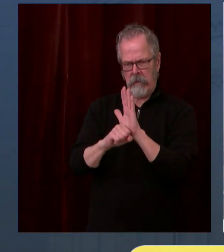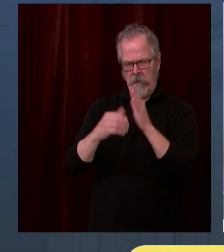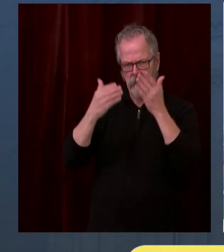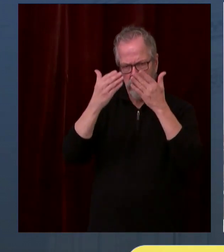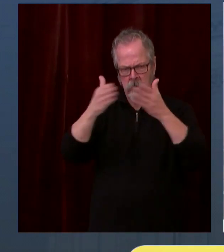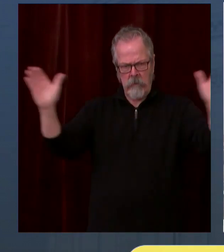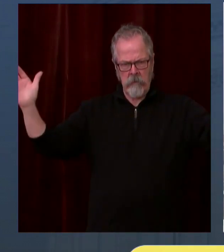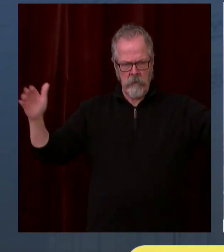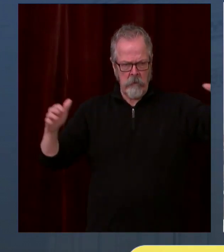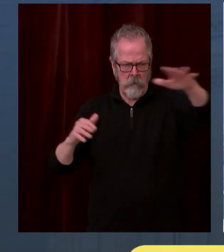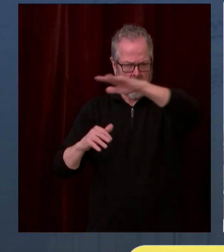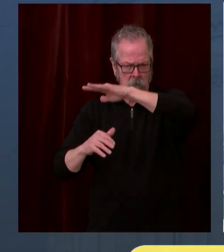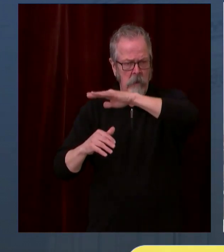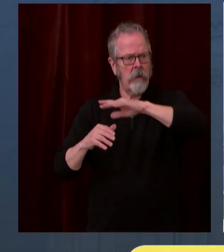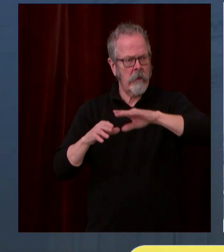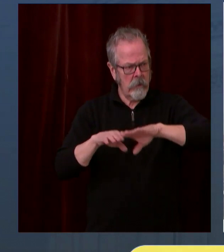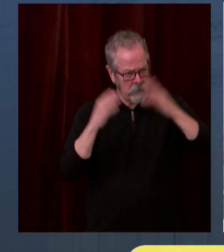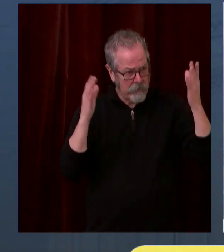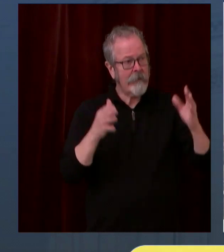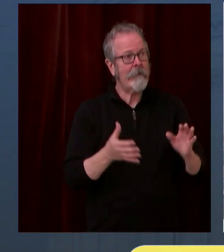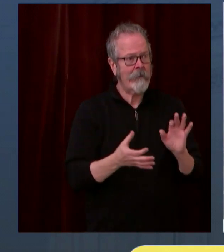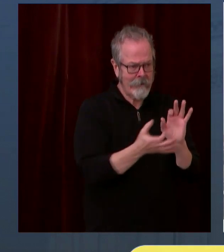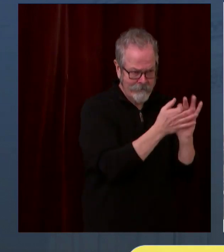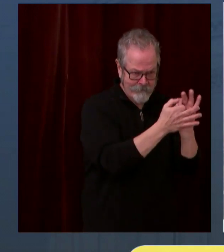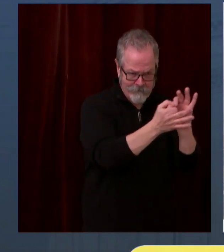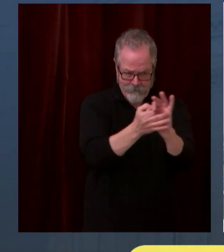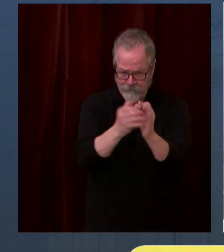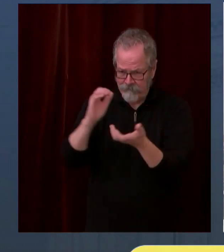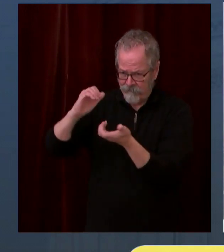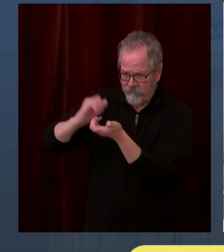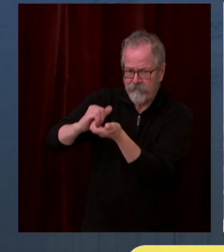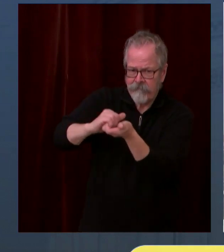perhaps seven days a week, to defeat this dreaded disease.